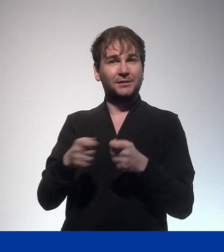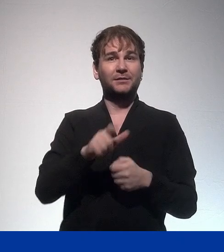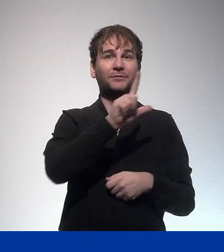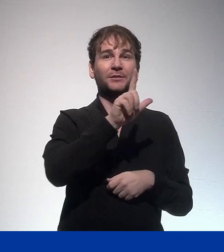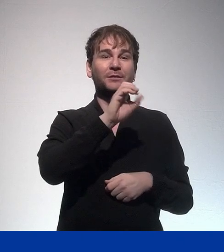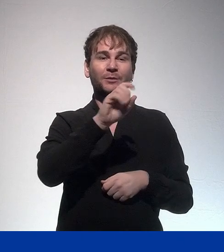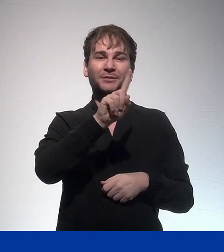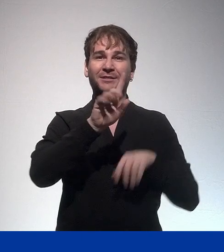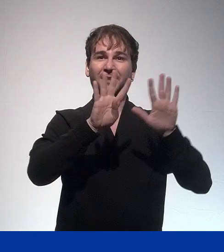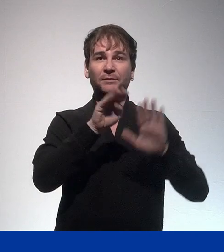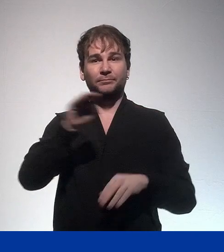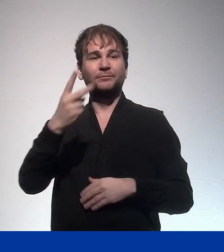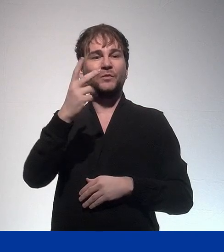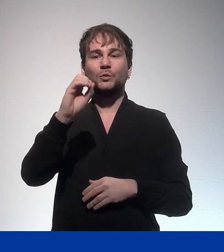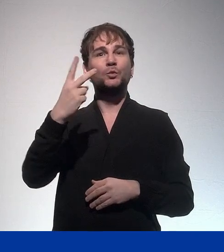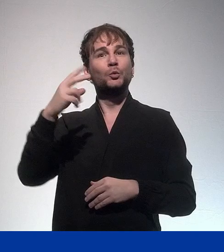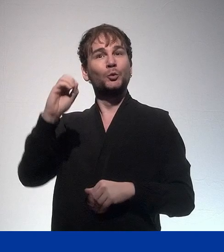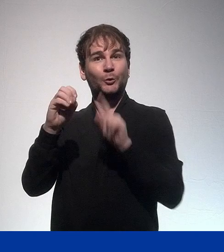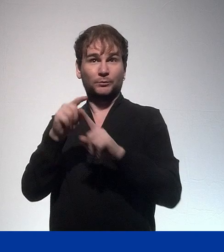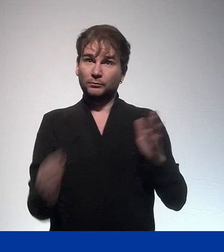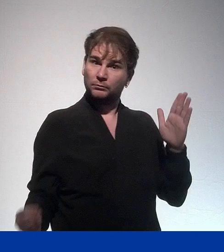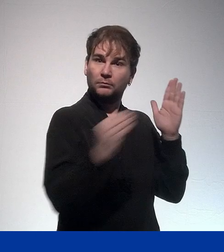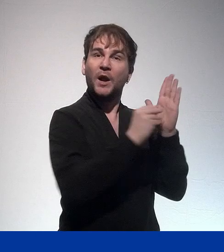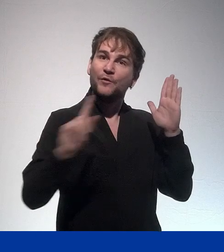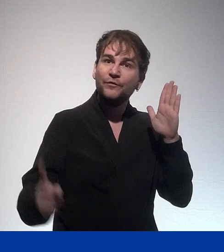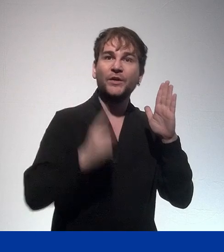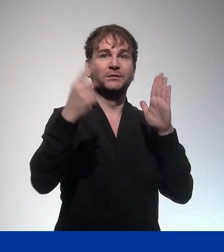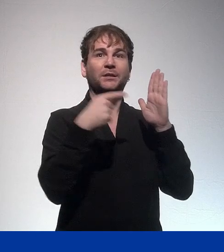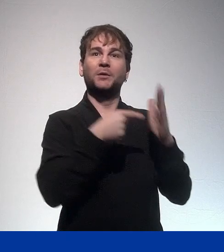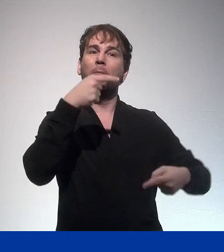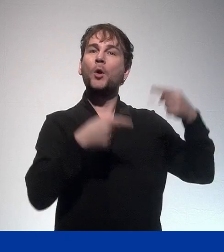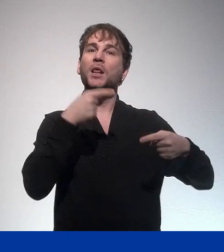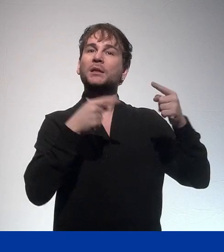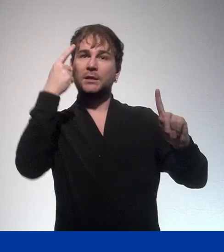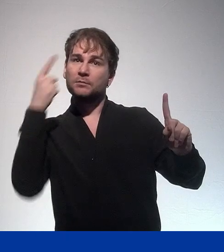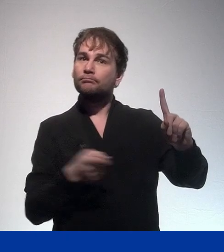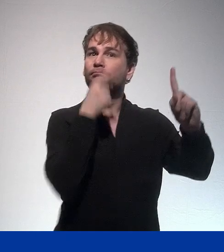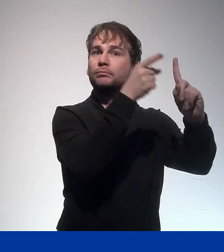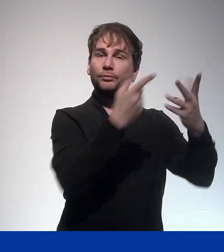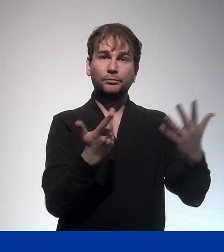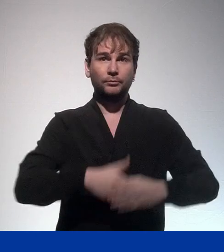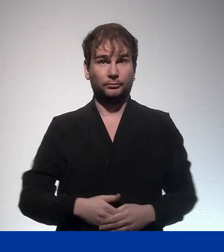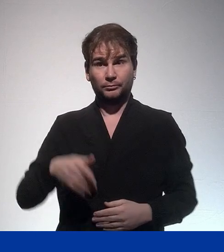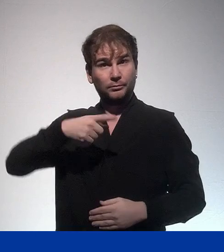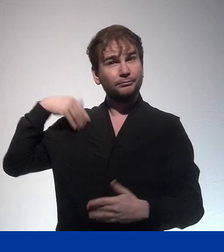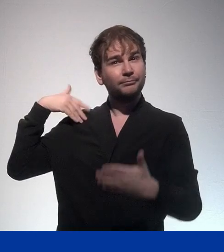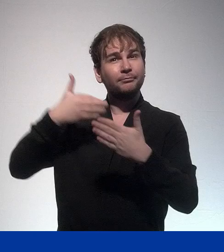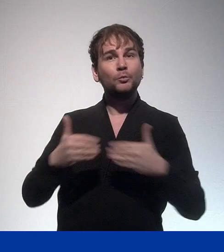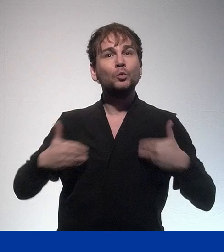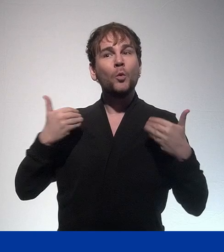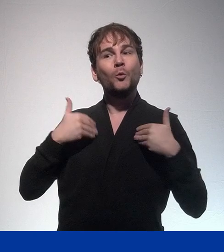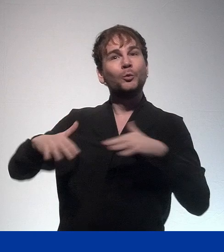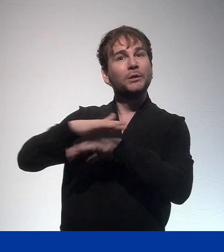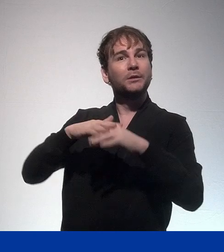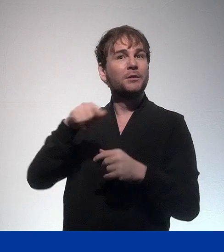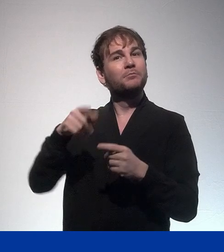first time in its EU youth strategy 2019 to 2027. So from a youth policy point of view, the